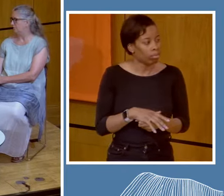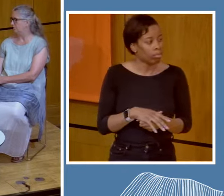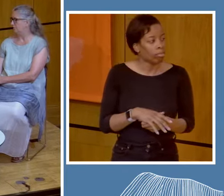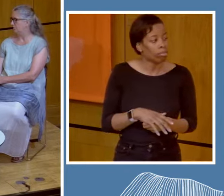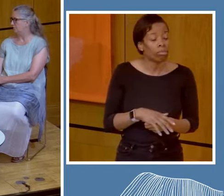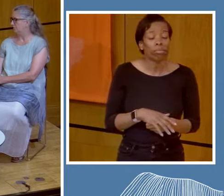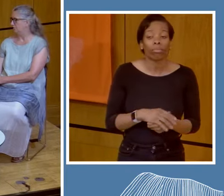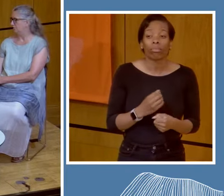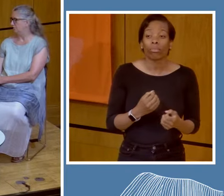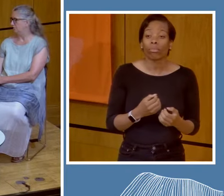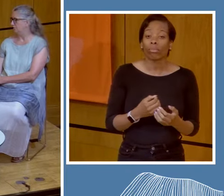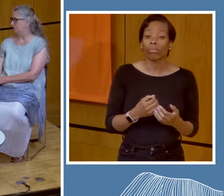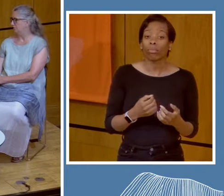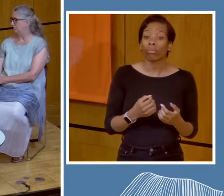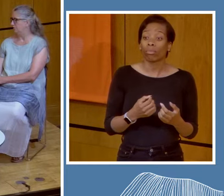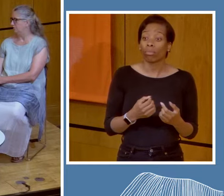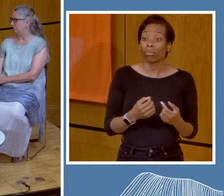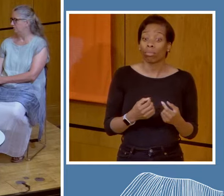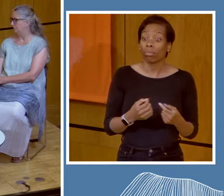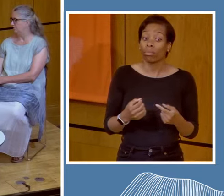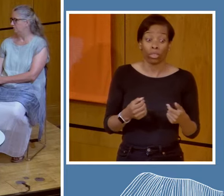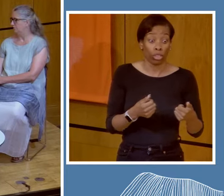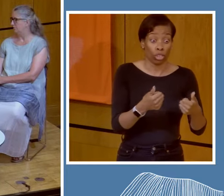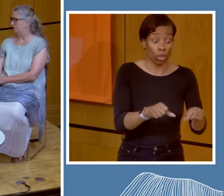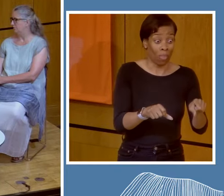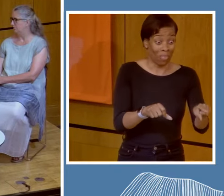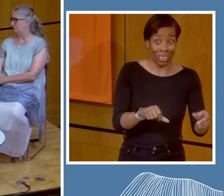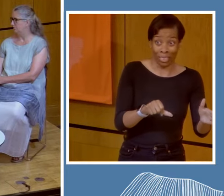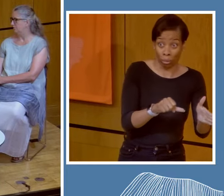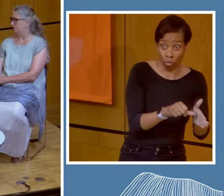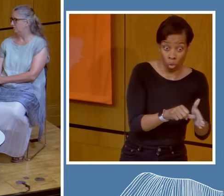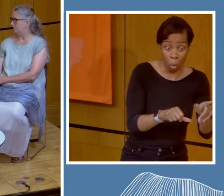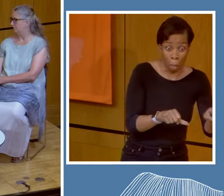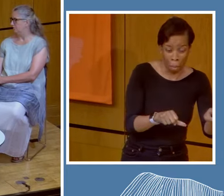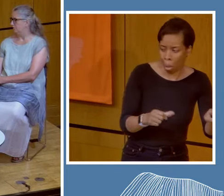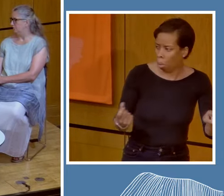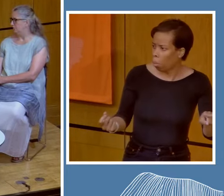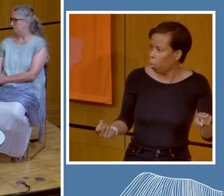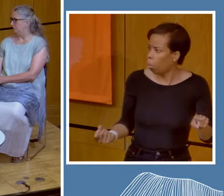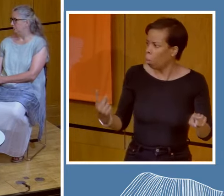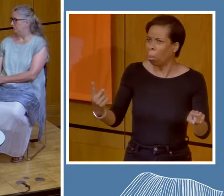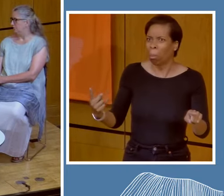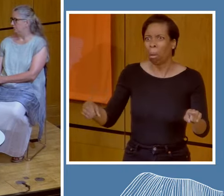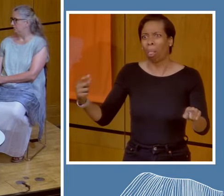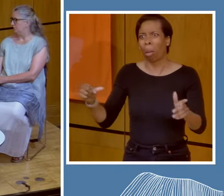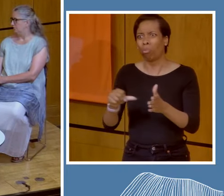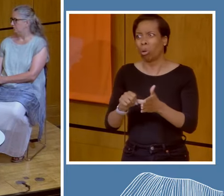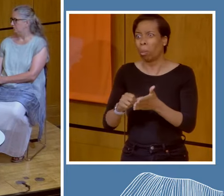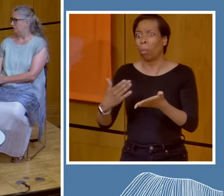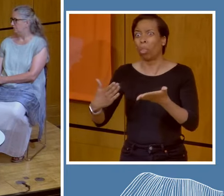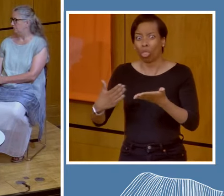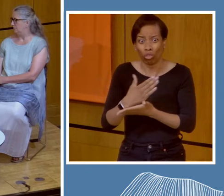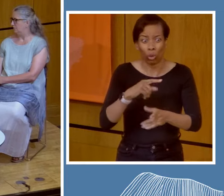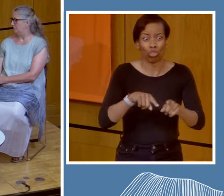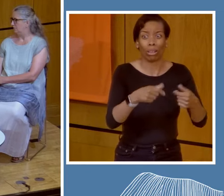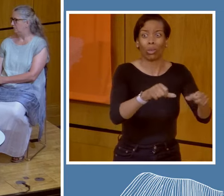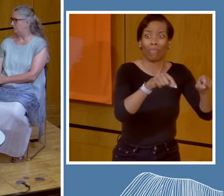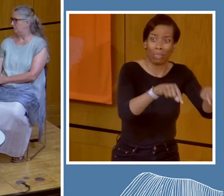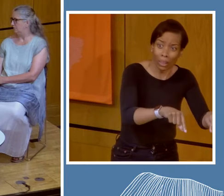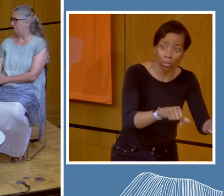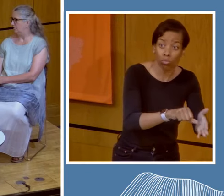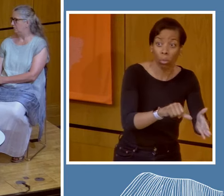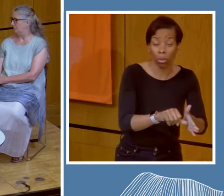linked. So to solve one thing, you end up, you know, creating a problem elsewhere. And you're absolutely